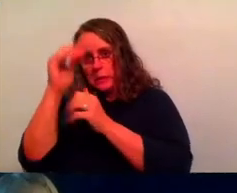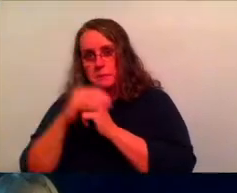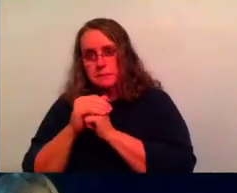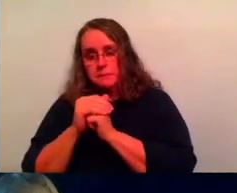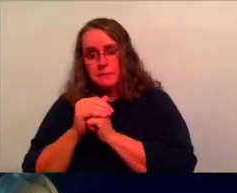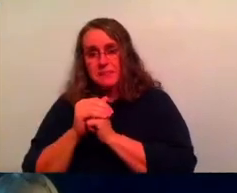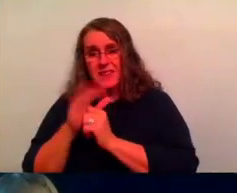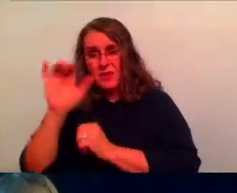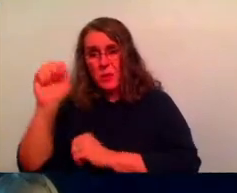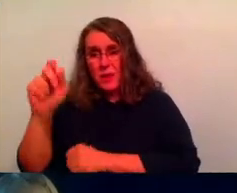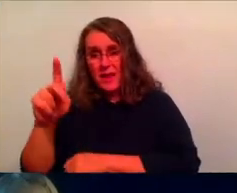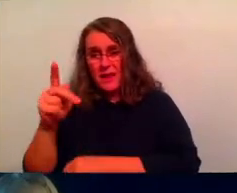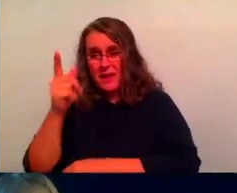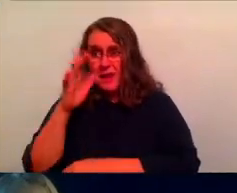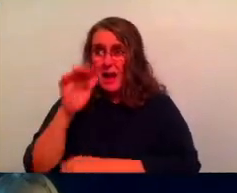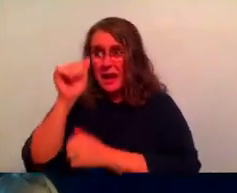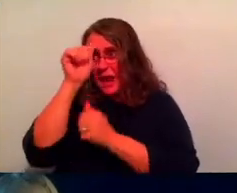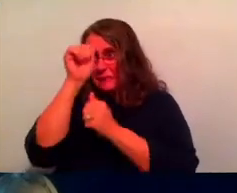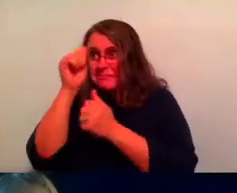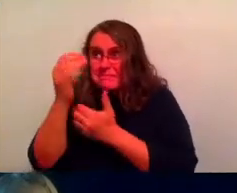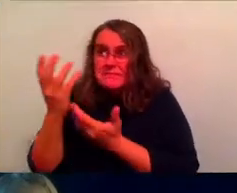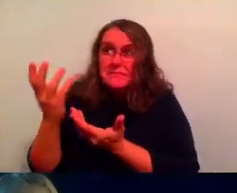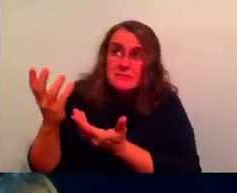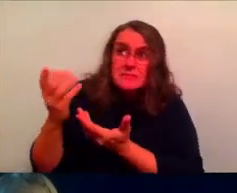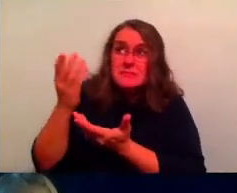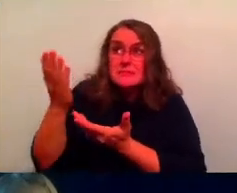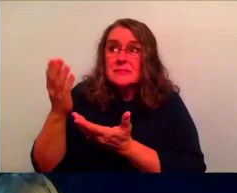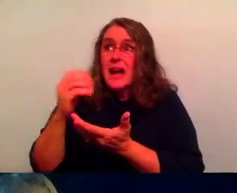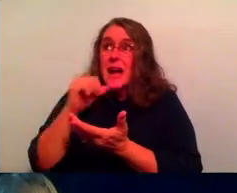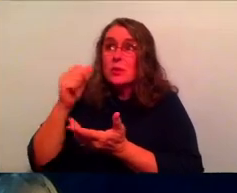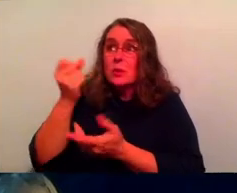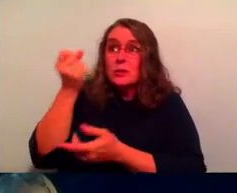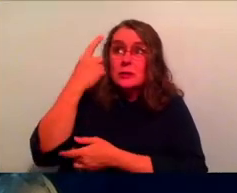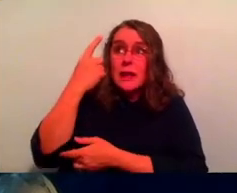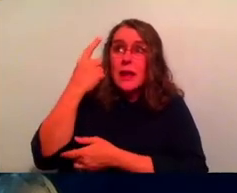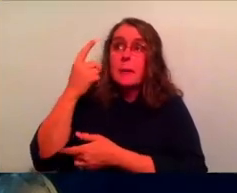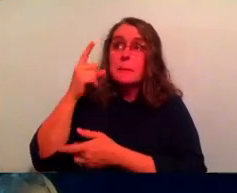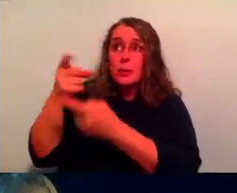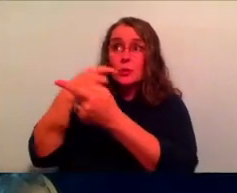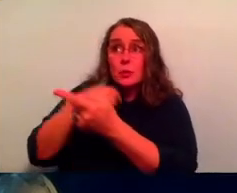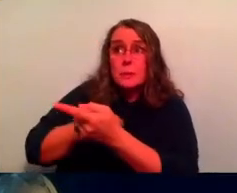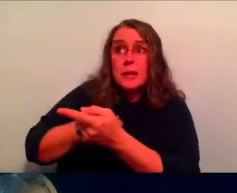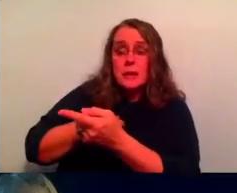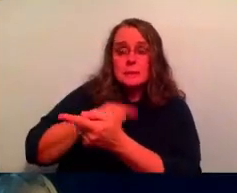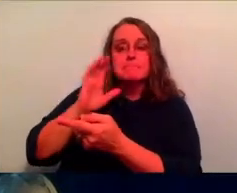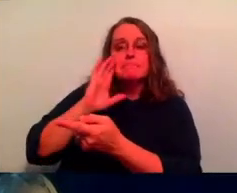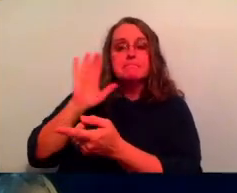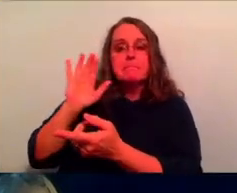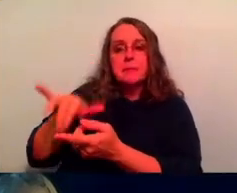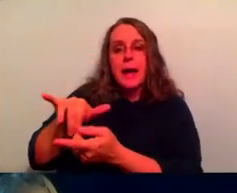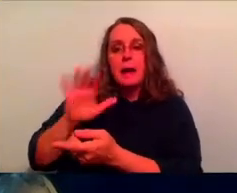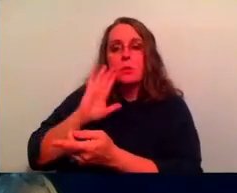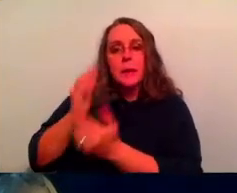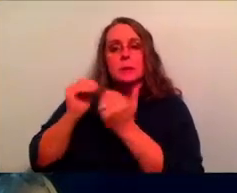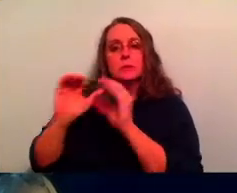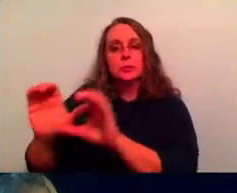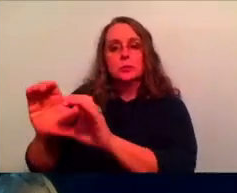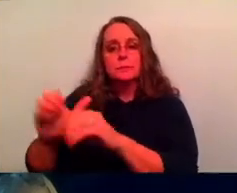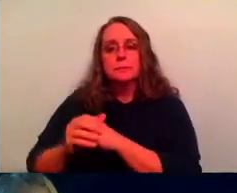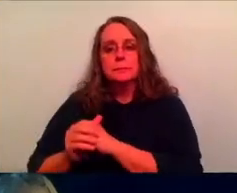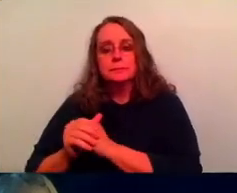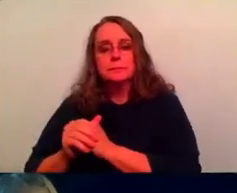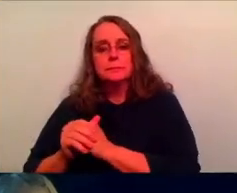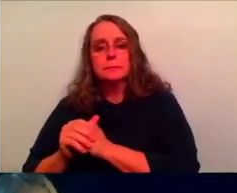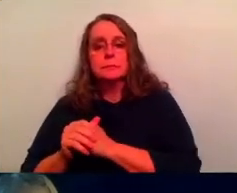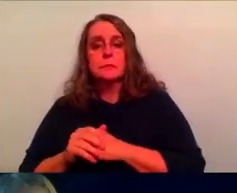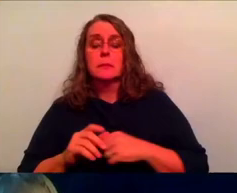okay, God, like, I don't understand this completely, but if you say so father, then so be it. You know, I mean, we, we, have to obey. And the second thing, uh,